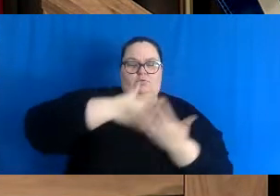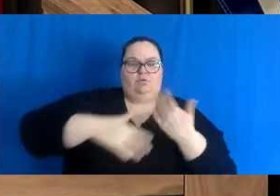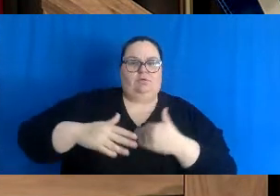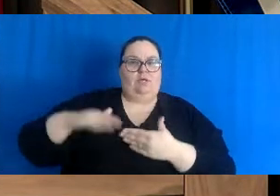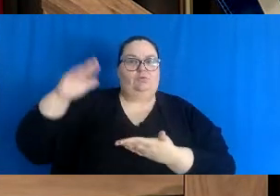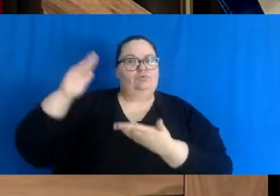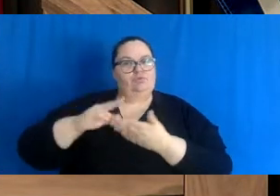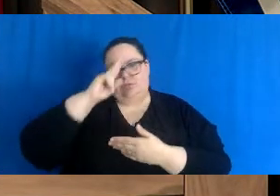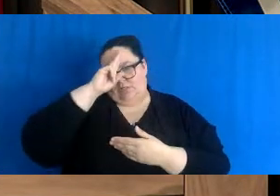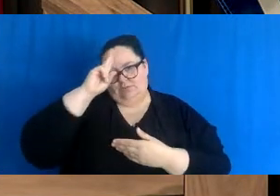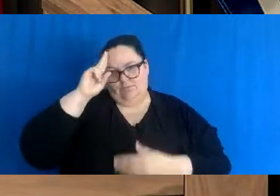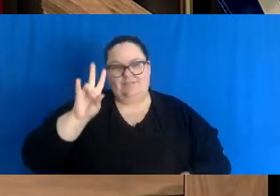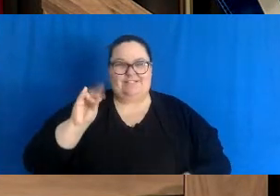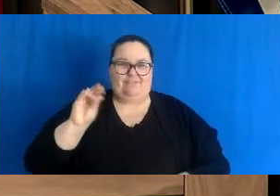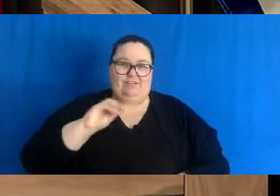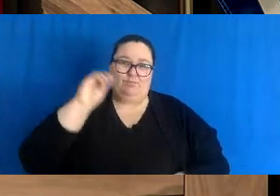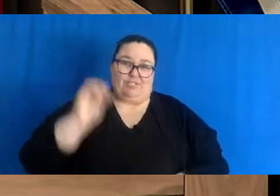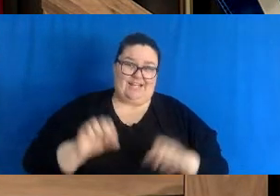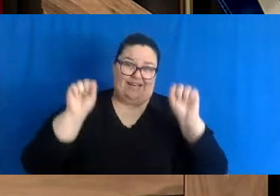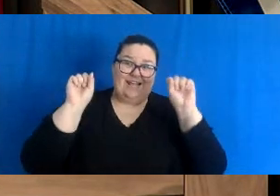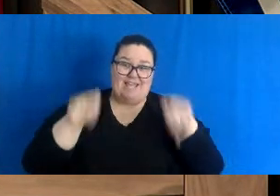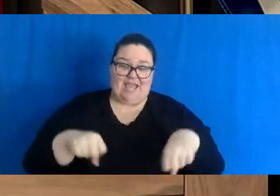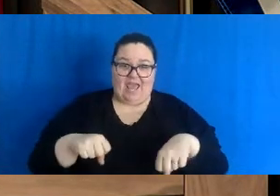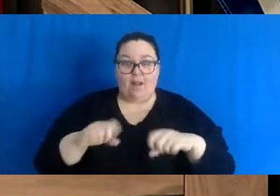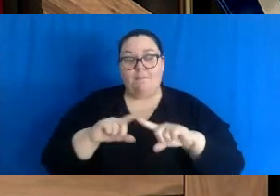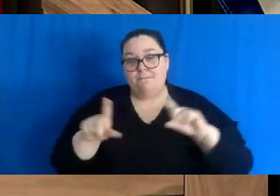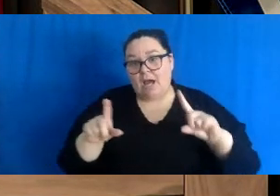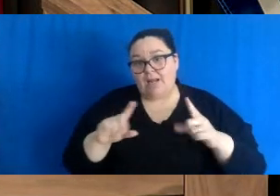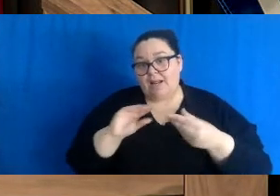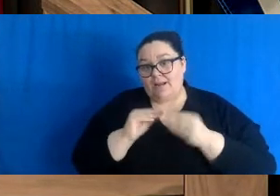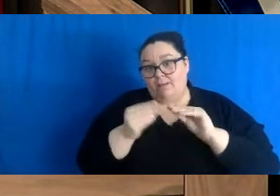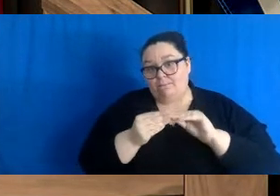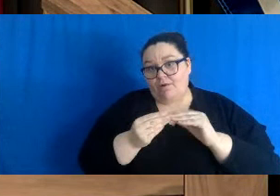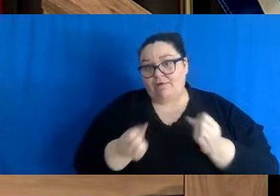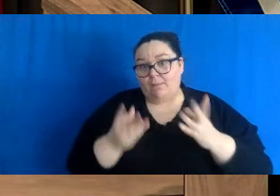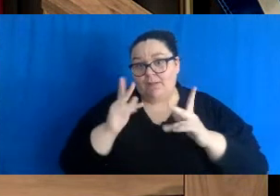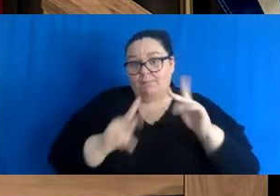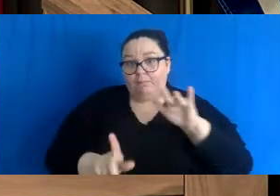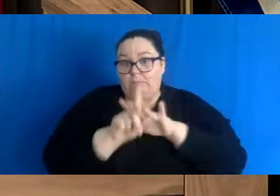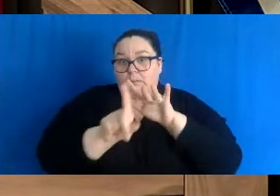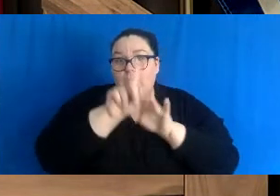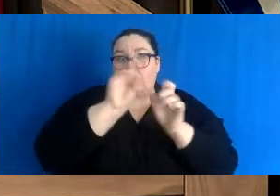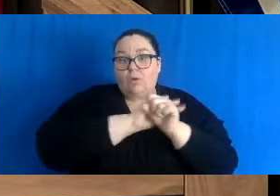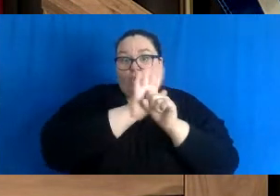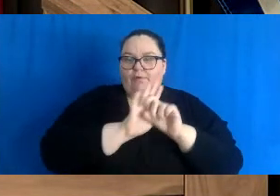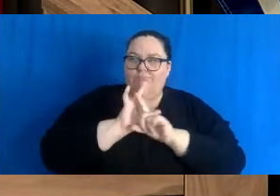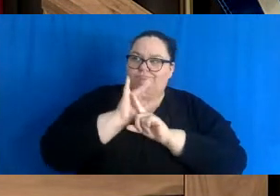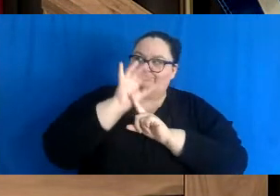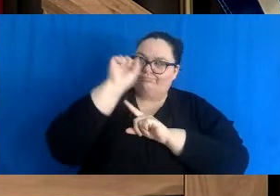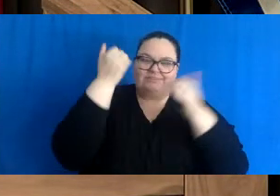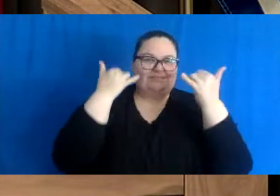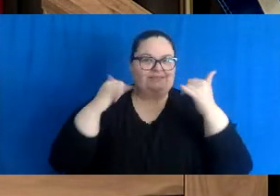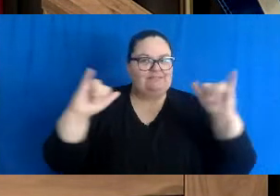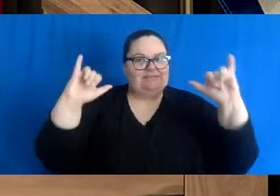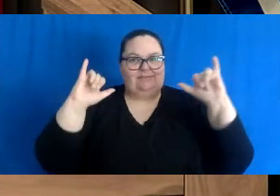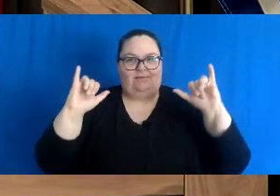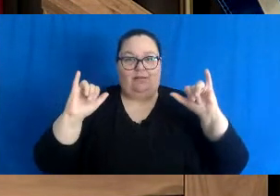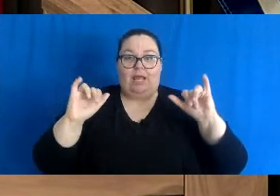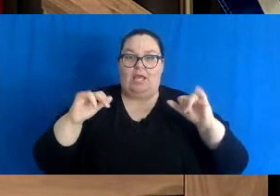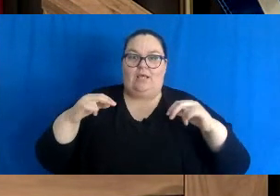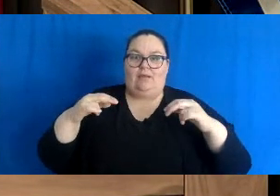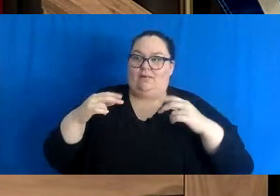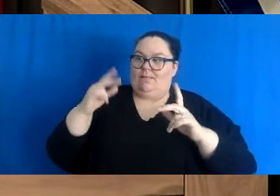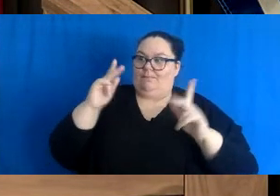But we know our number of active cases will still be high, as will the strain on our human resources.